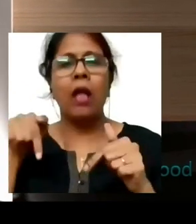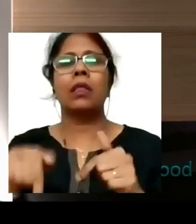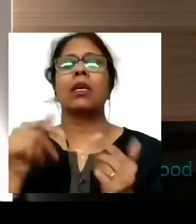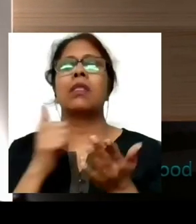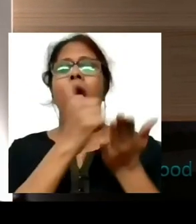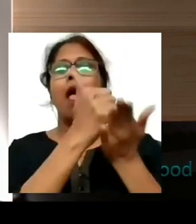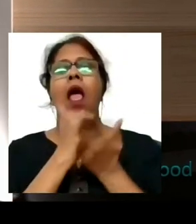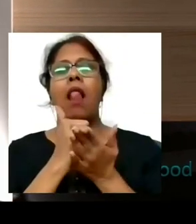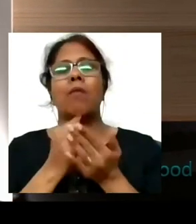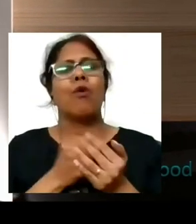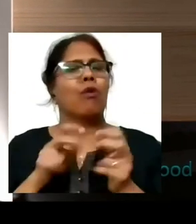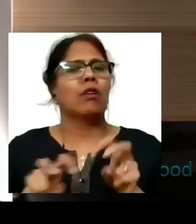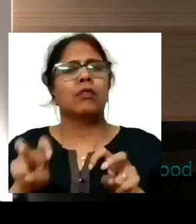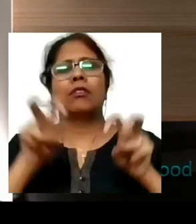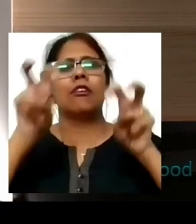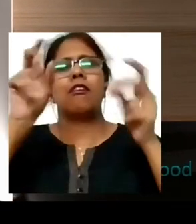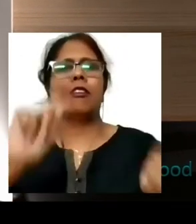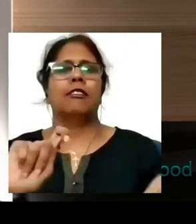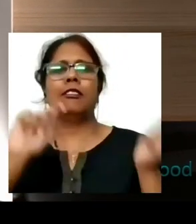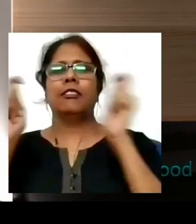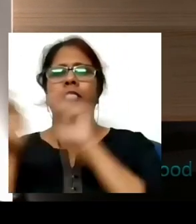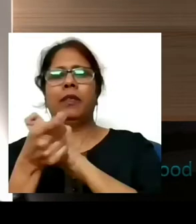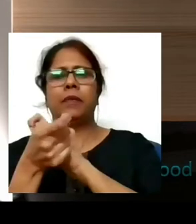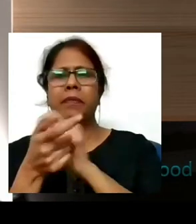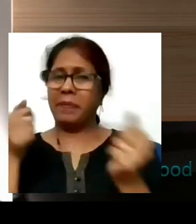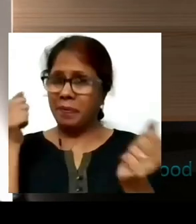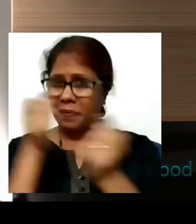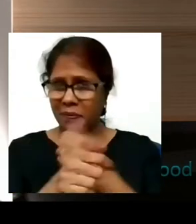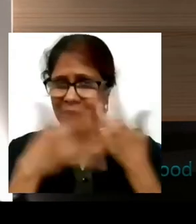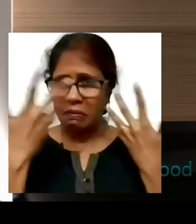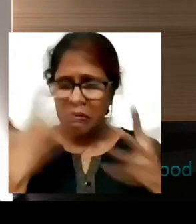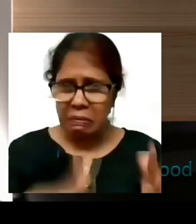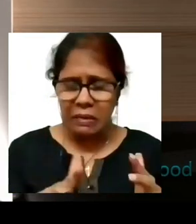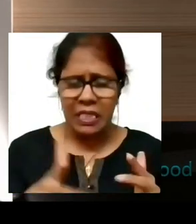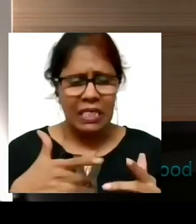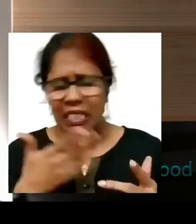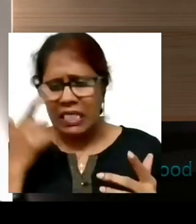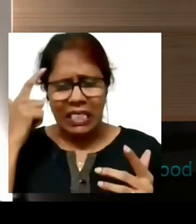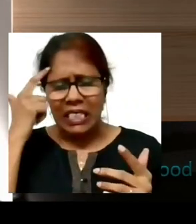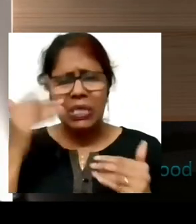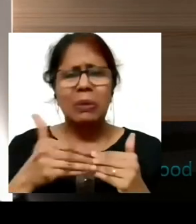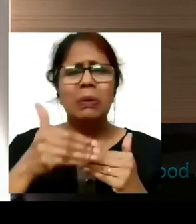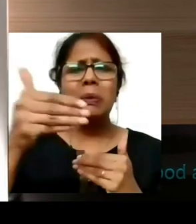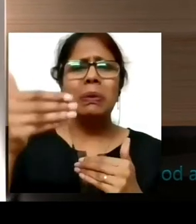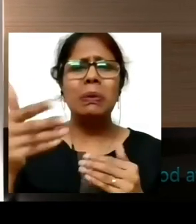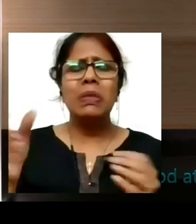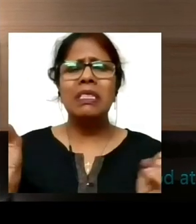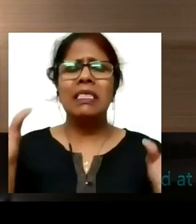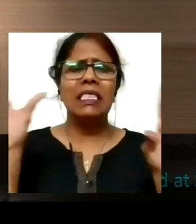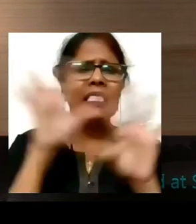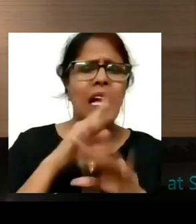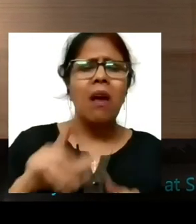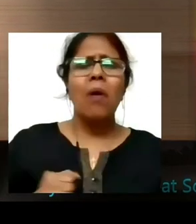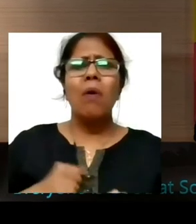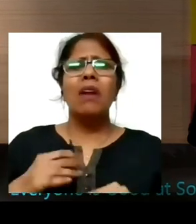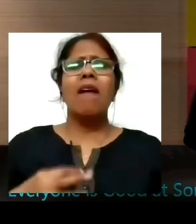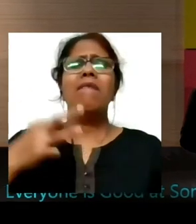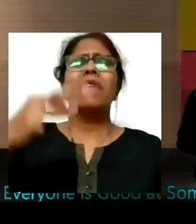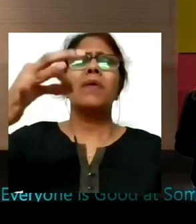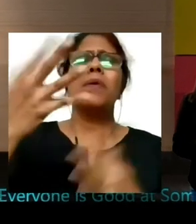Post-injury, I had so many doubts, and so many uncertainties regarding my future.